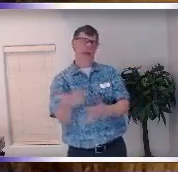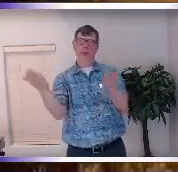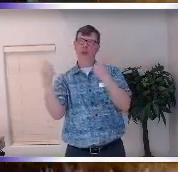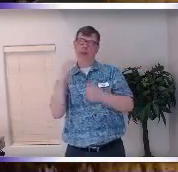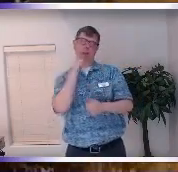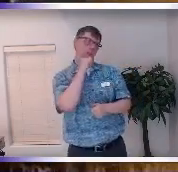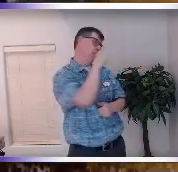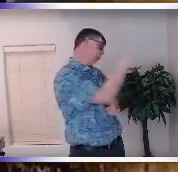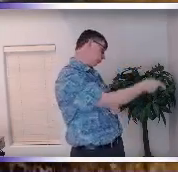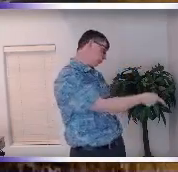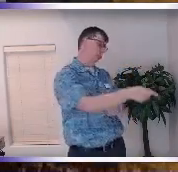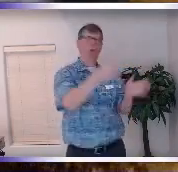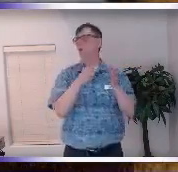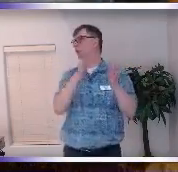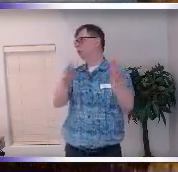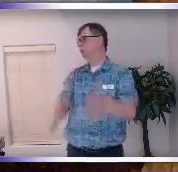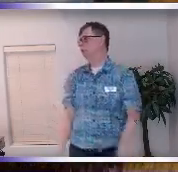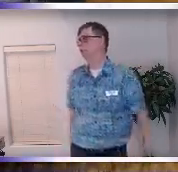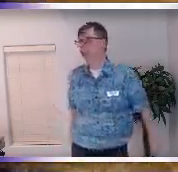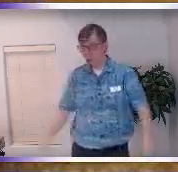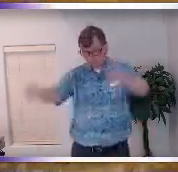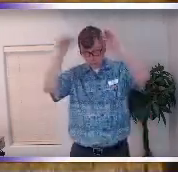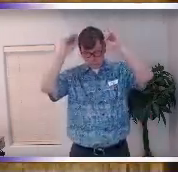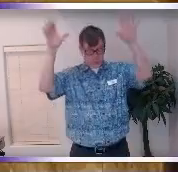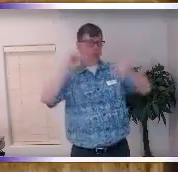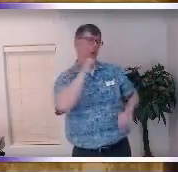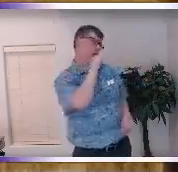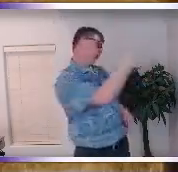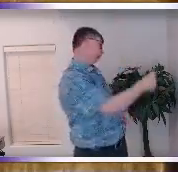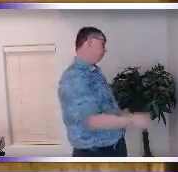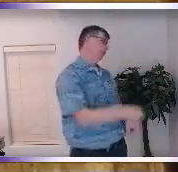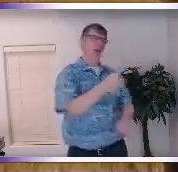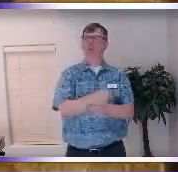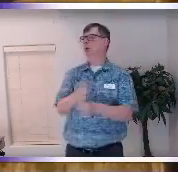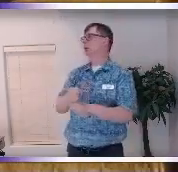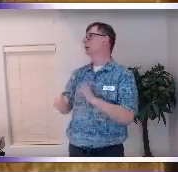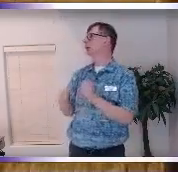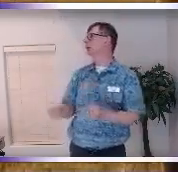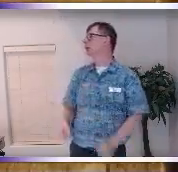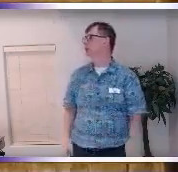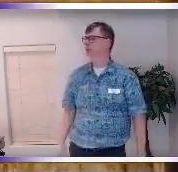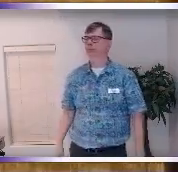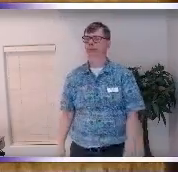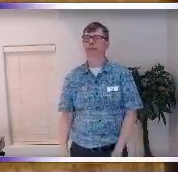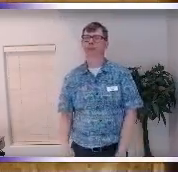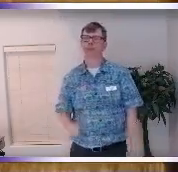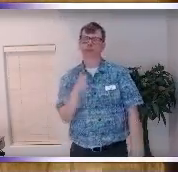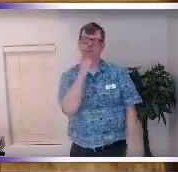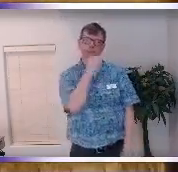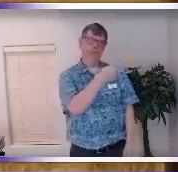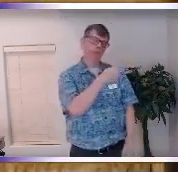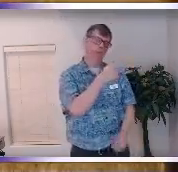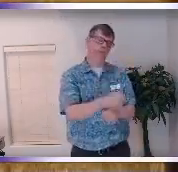it was surprised her that when I came we did a workshop and you know we did those beautiful books about manifesting and she worked that book